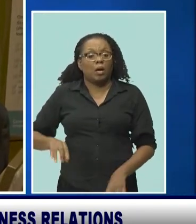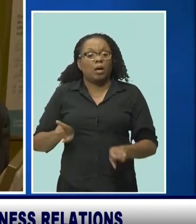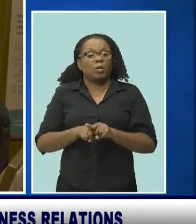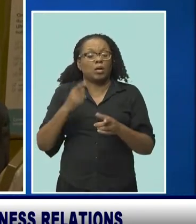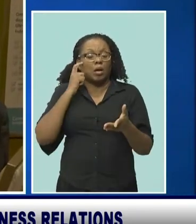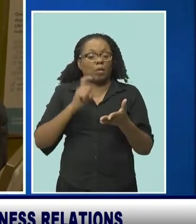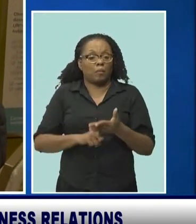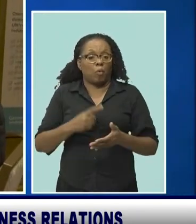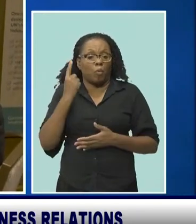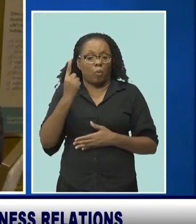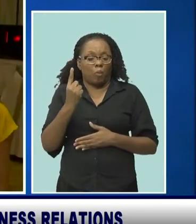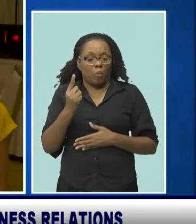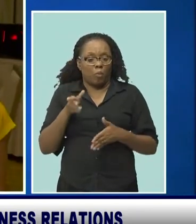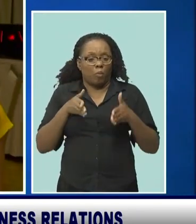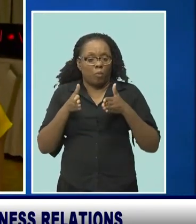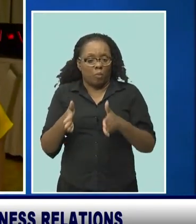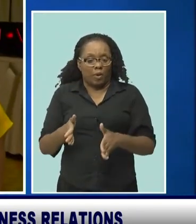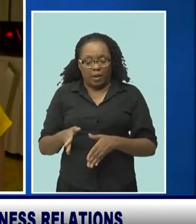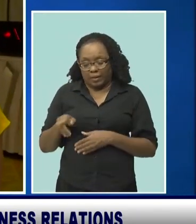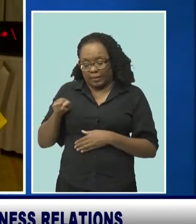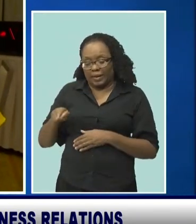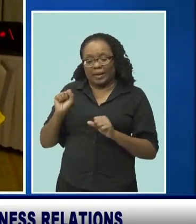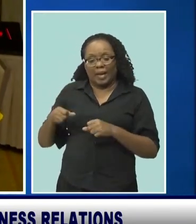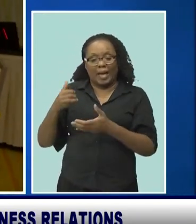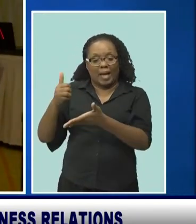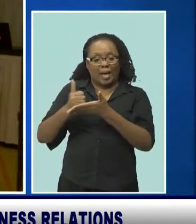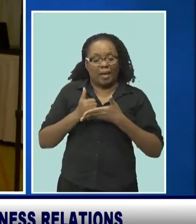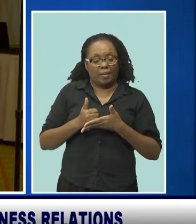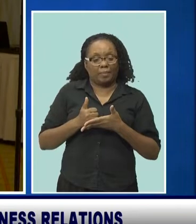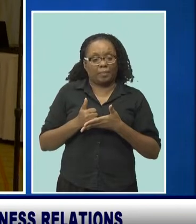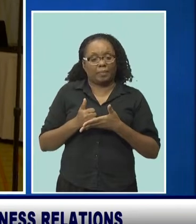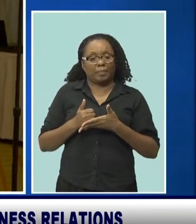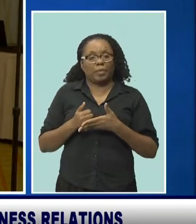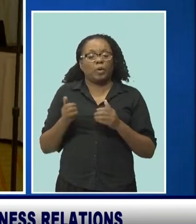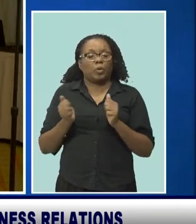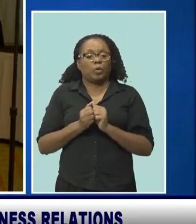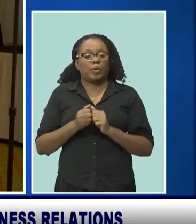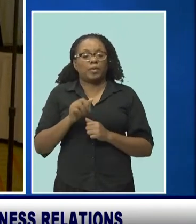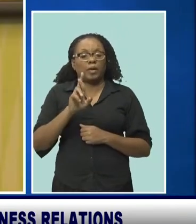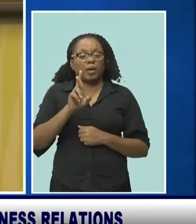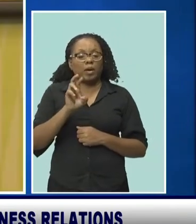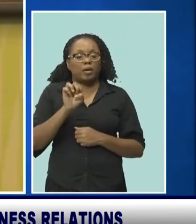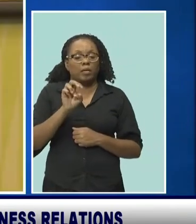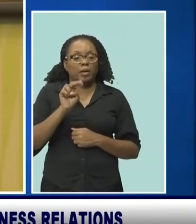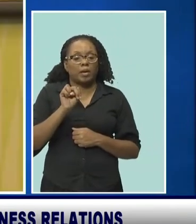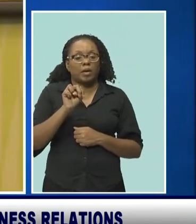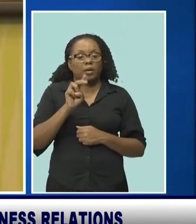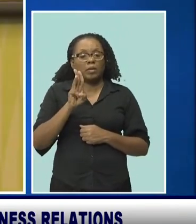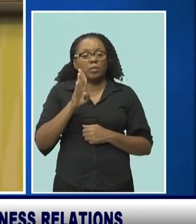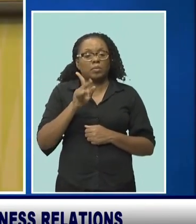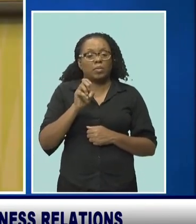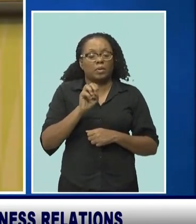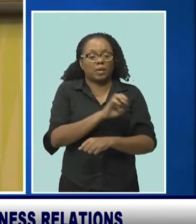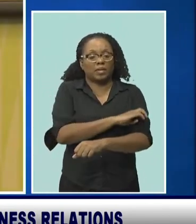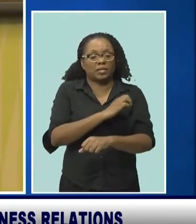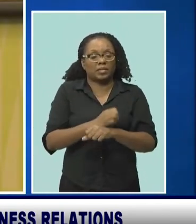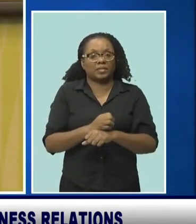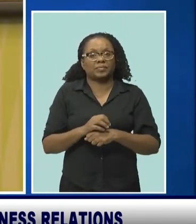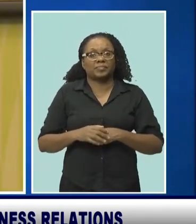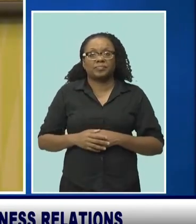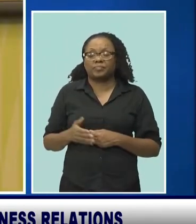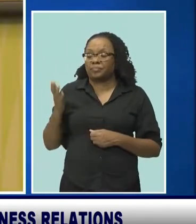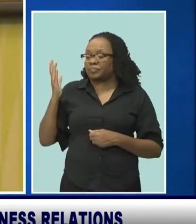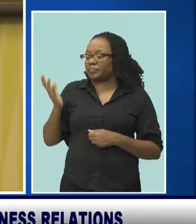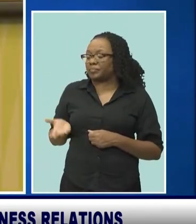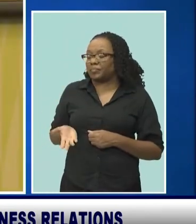Scotland can lend its assistance soonest, in the area of Barbados' renewable energy national thrust. Commissioner, the reality is that